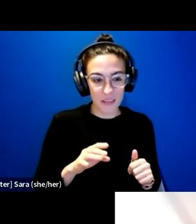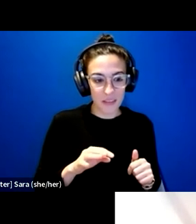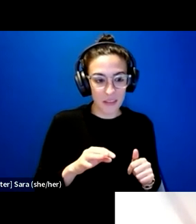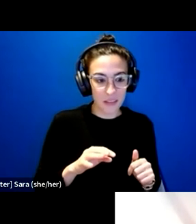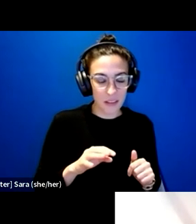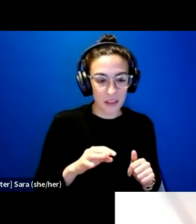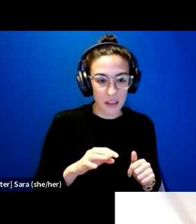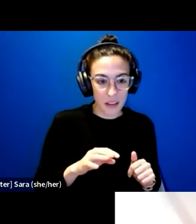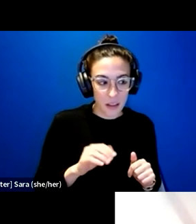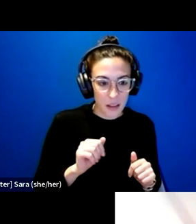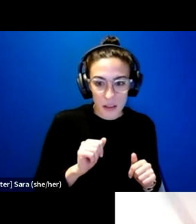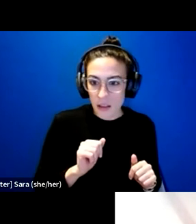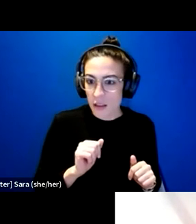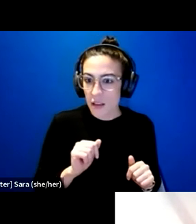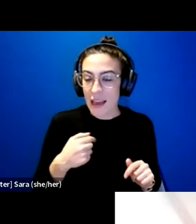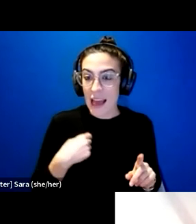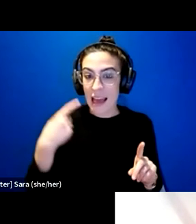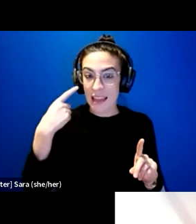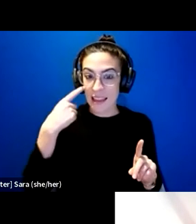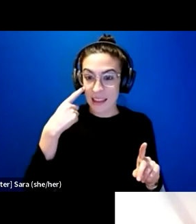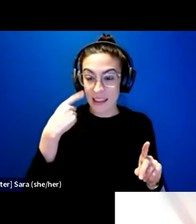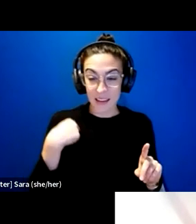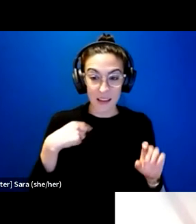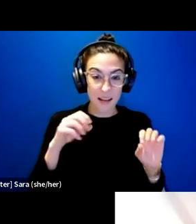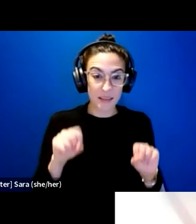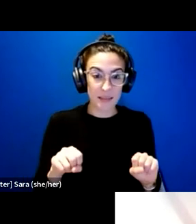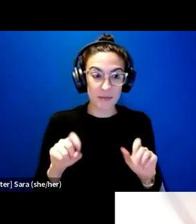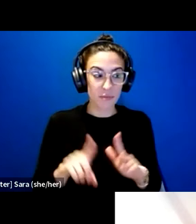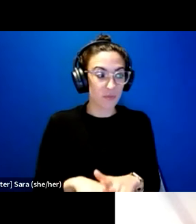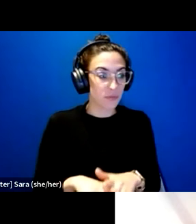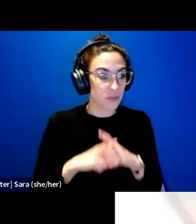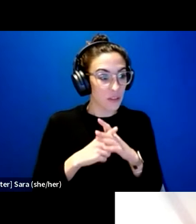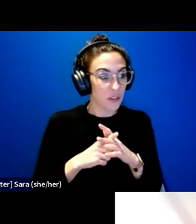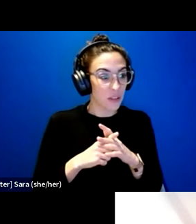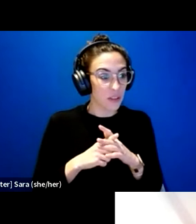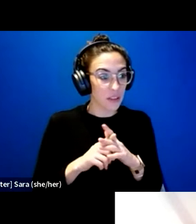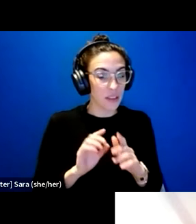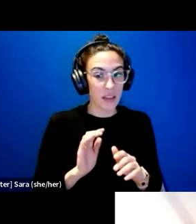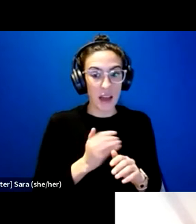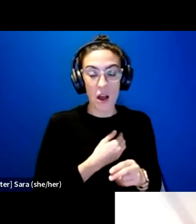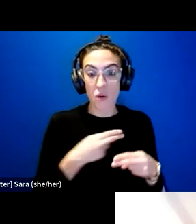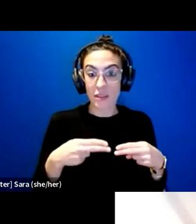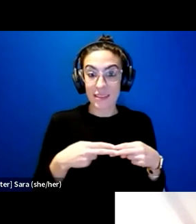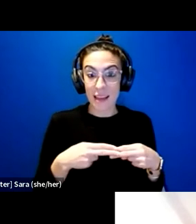I think I can start our slides.